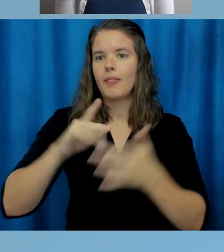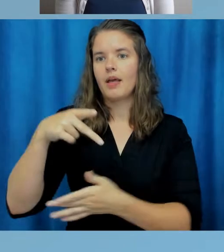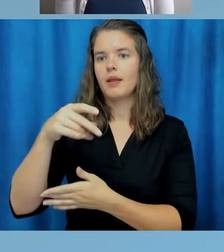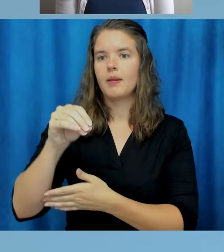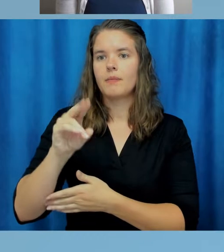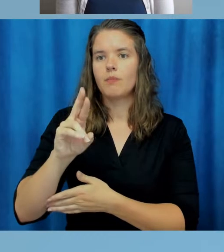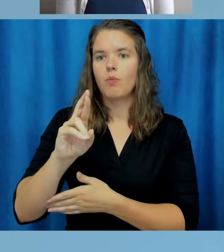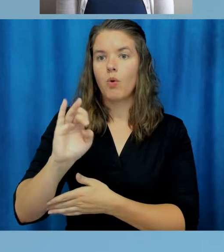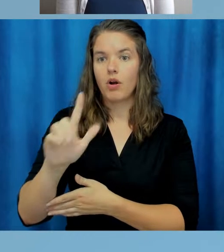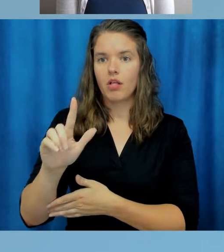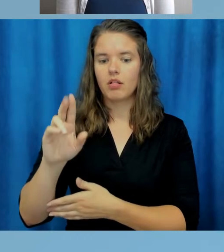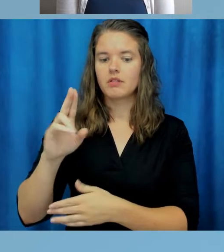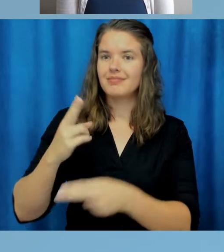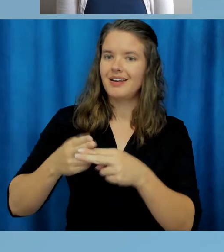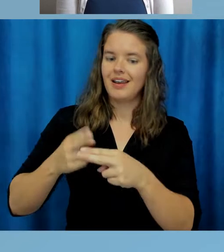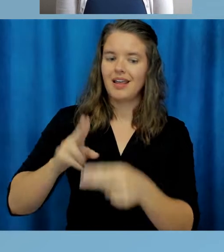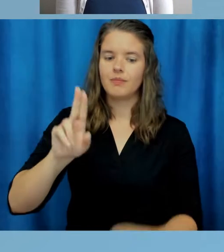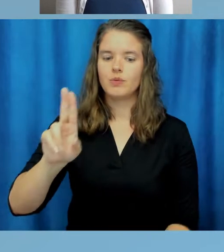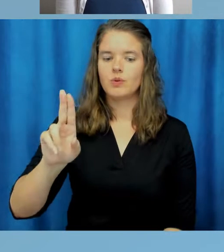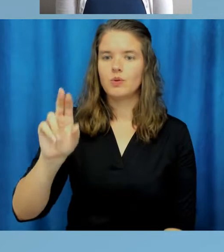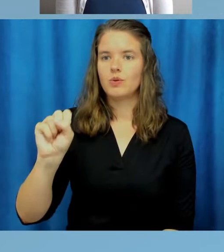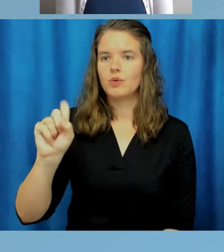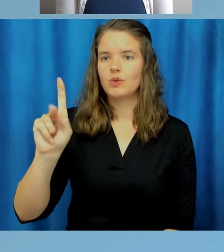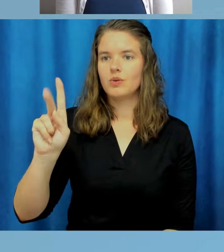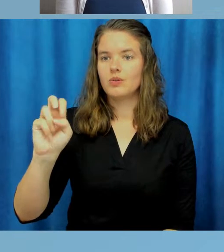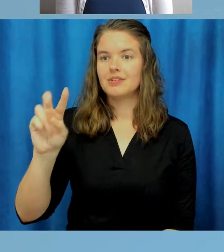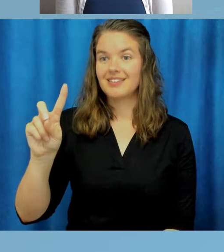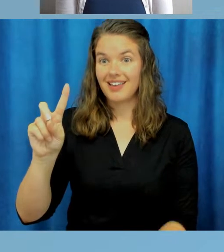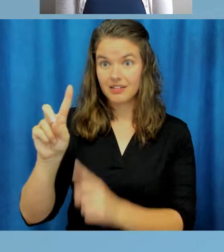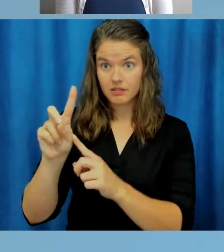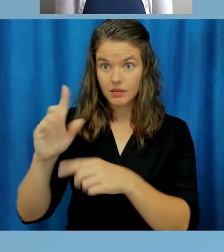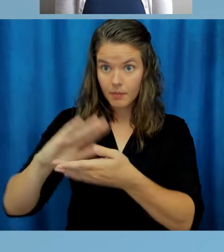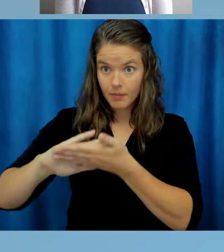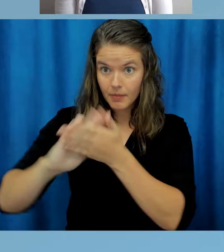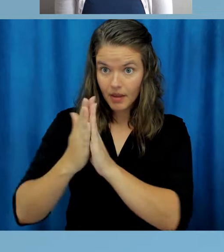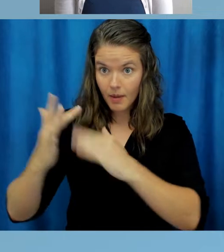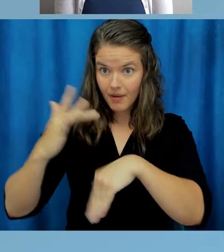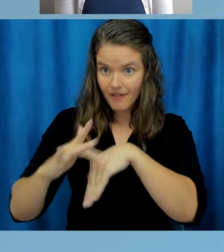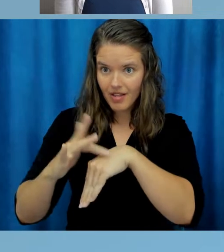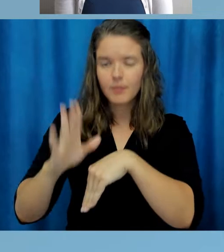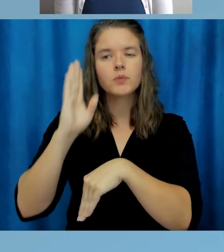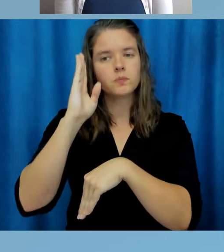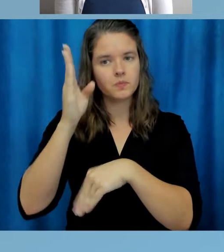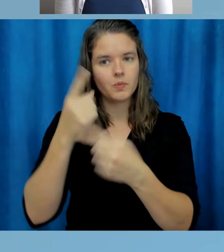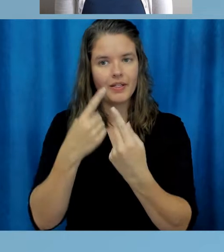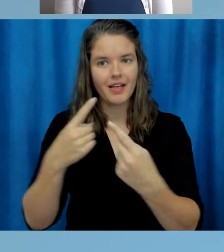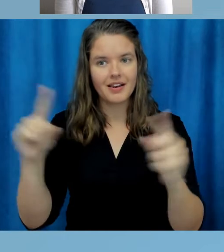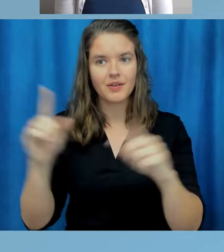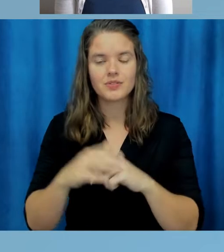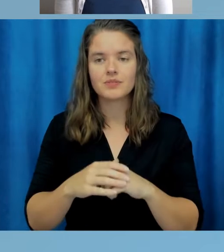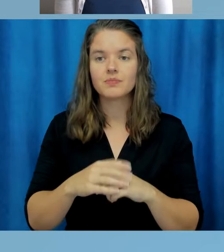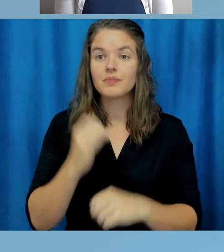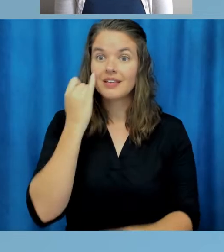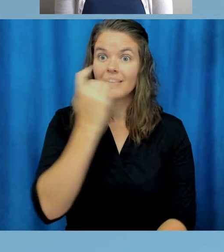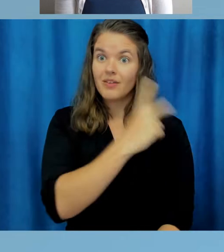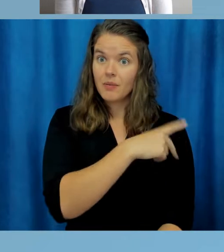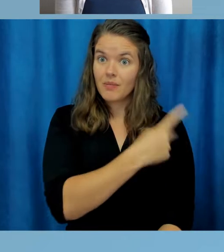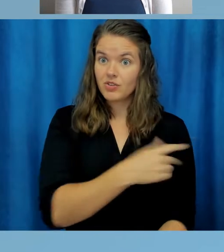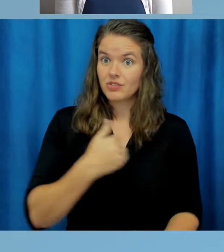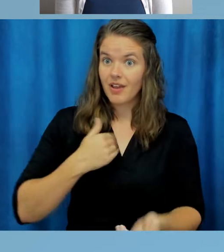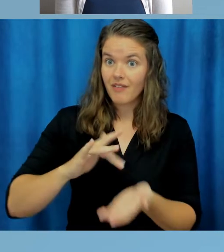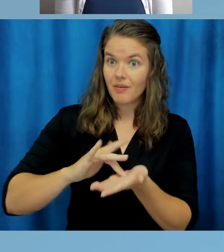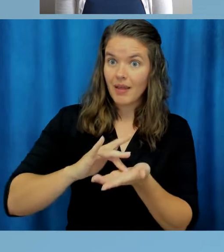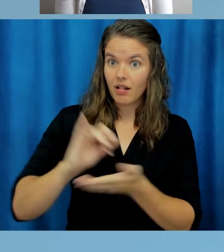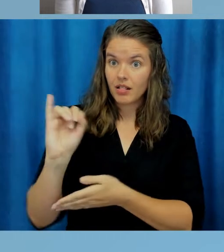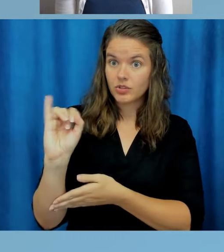portal, USCHED. We will announce when that feature is available to the public. If a patient has a medical insurance that